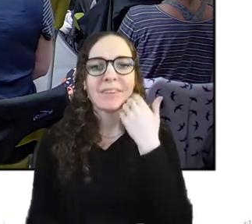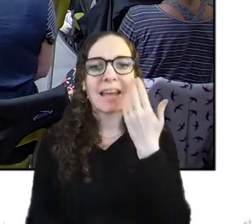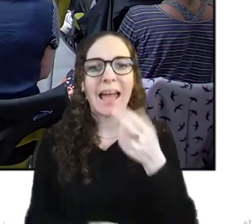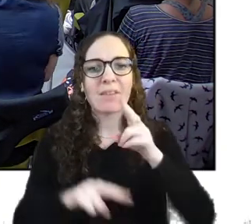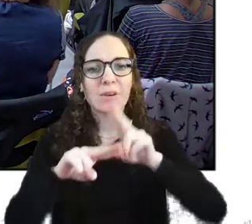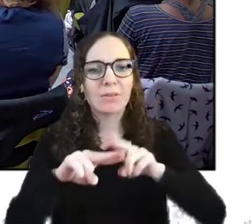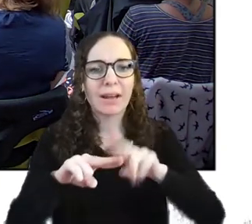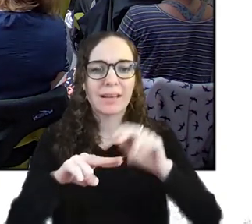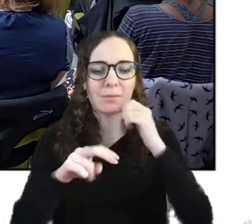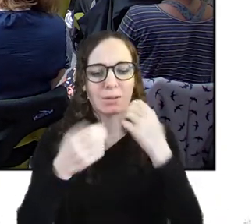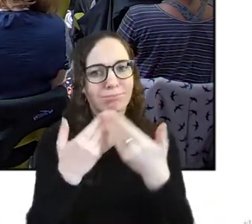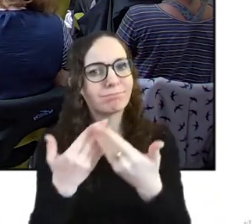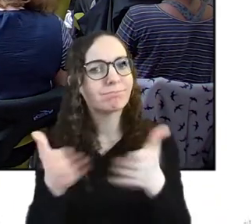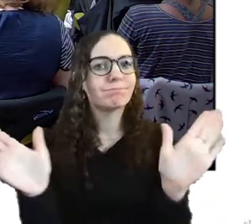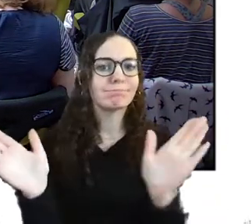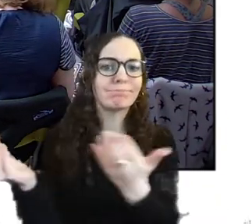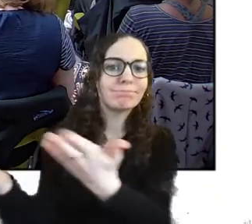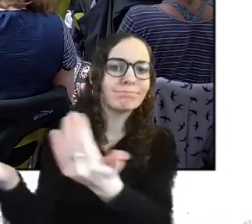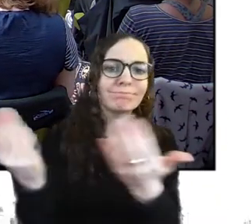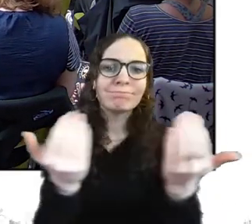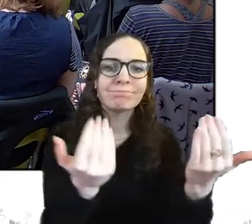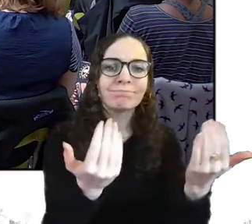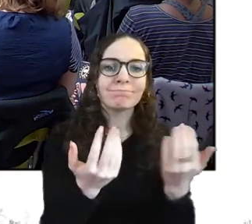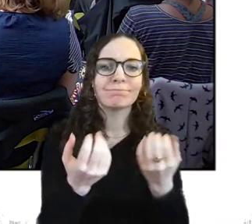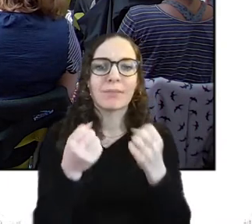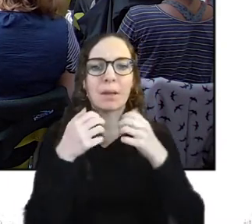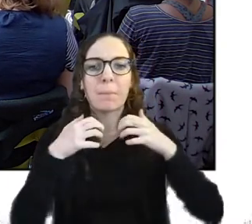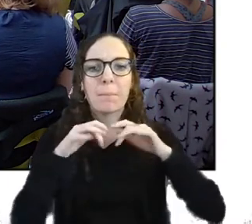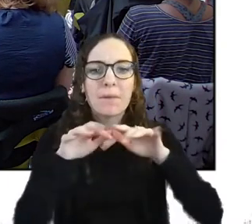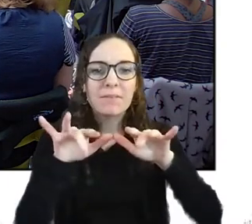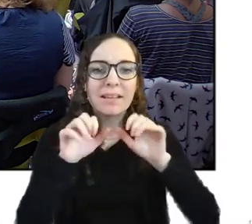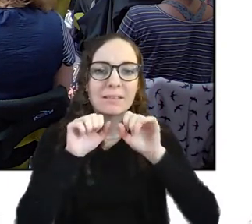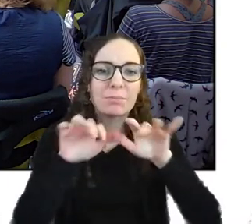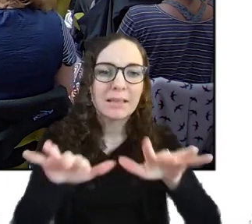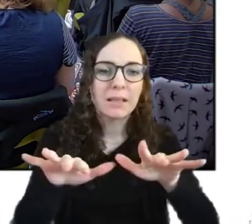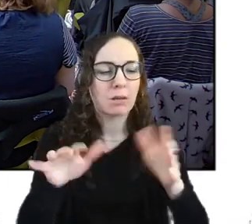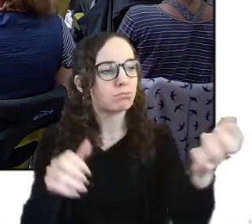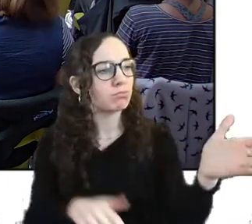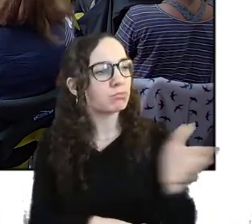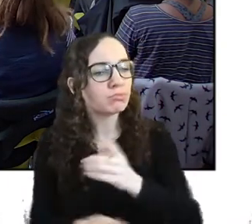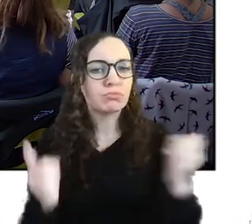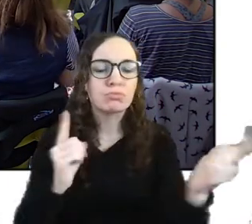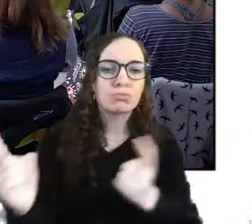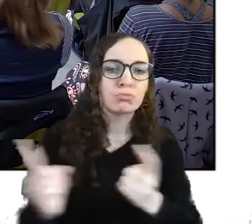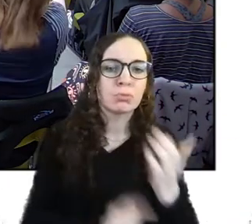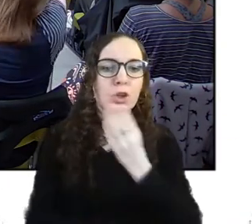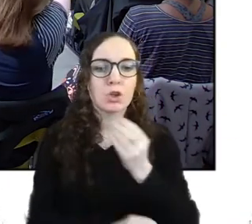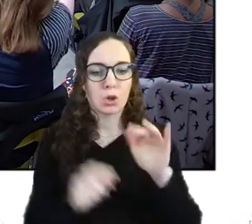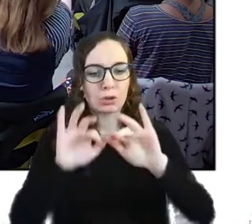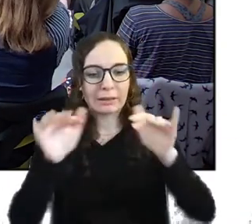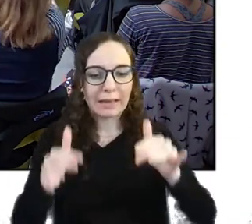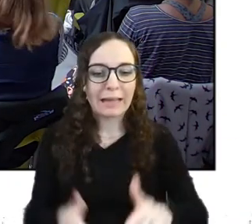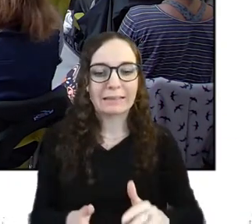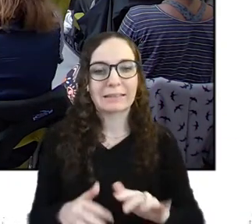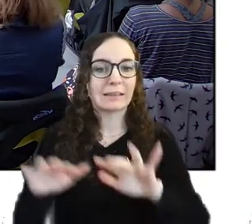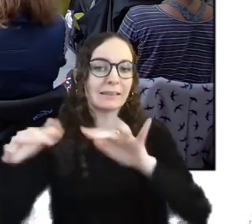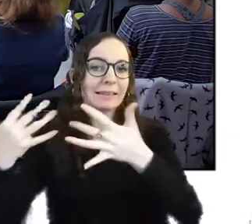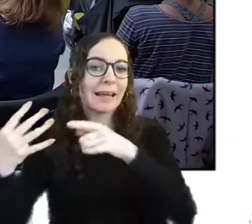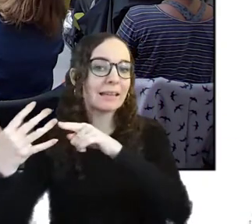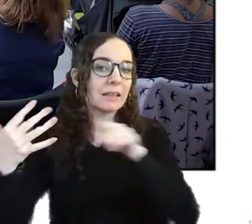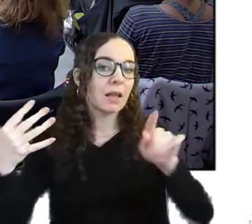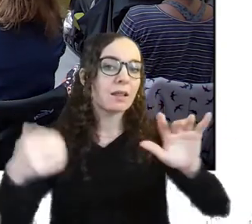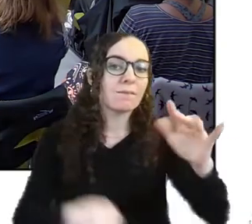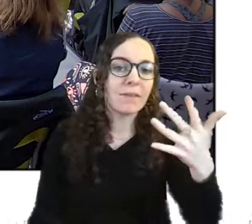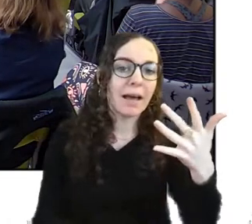Friday, where we offer you the chance to spend some time in the space, hot desk alongside our residents and staff from 10am to 5pm. So especially big